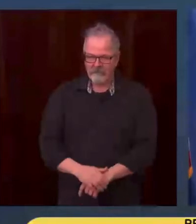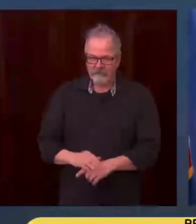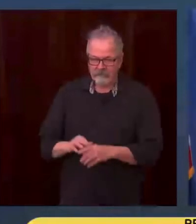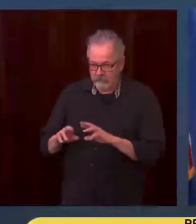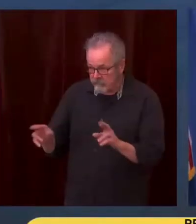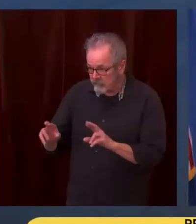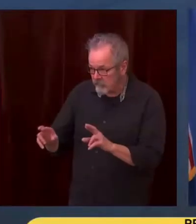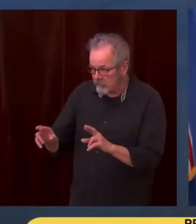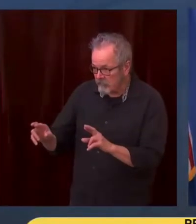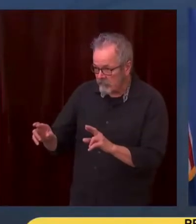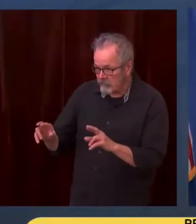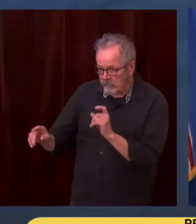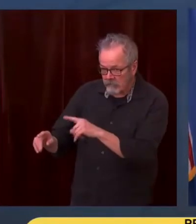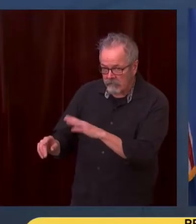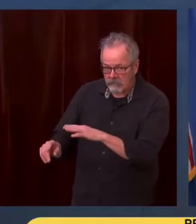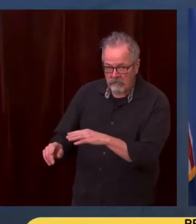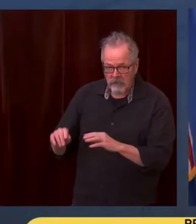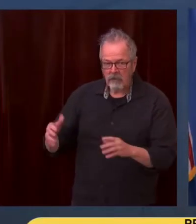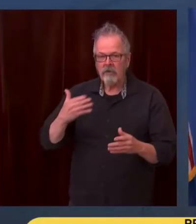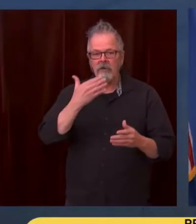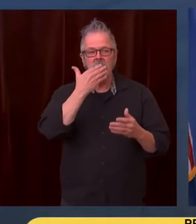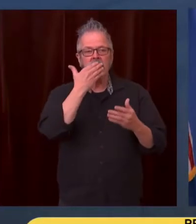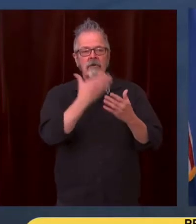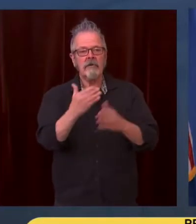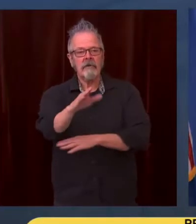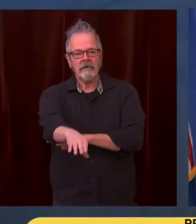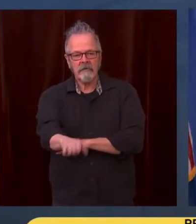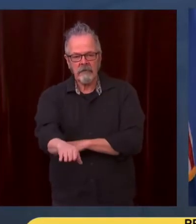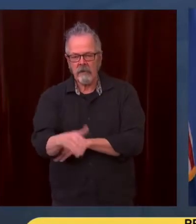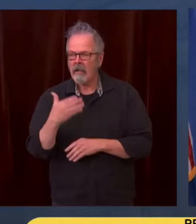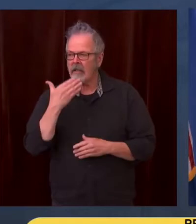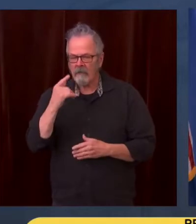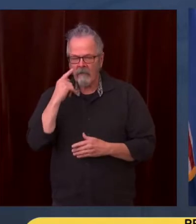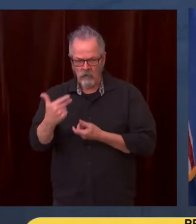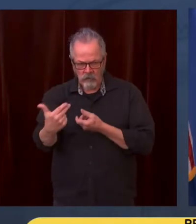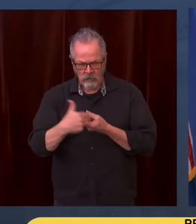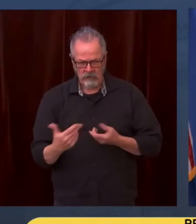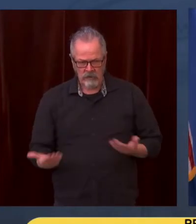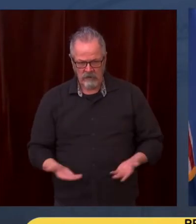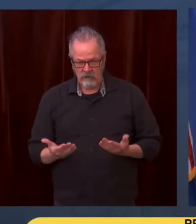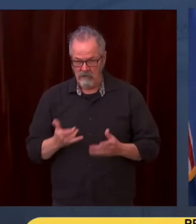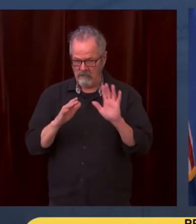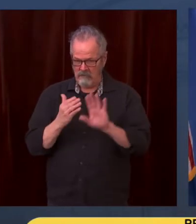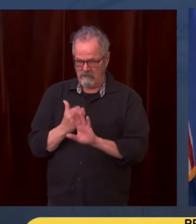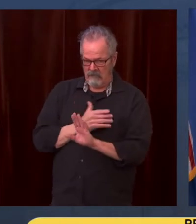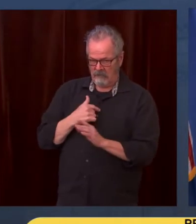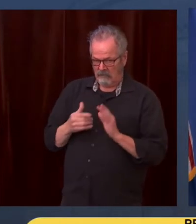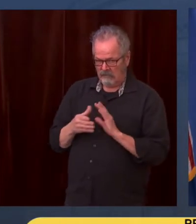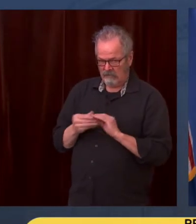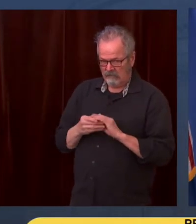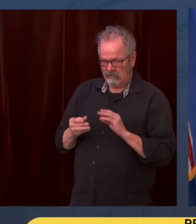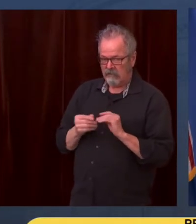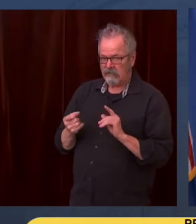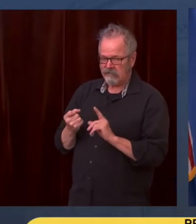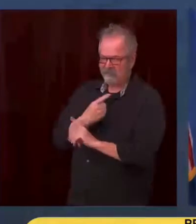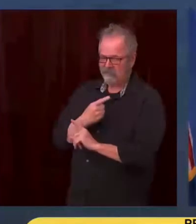Good afternoon, thanks for joining us. Before I address non-football related matters, I'd like to